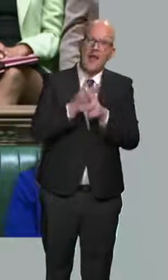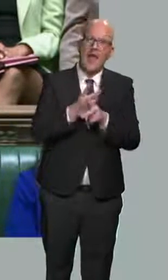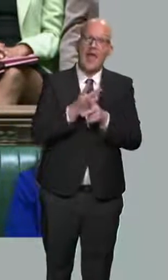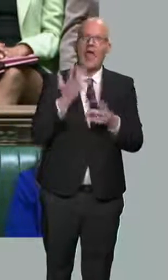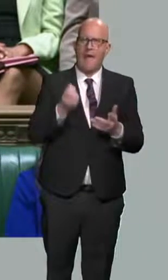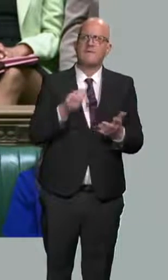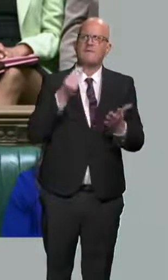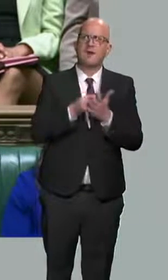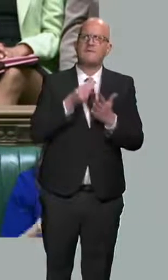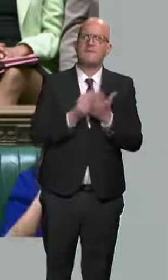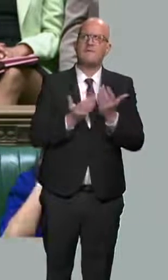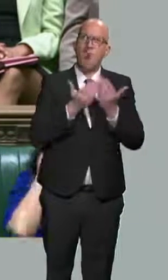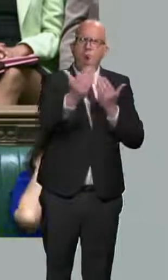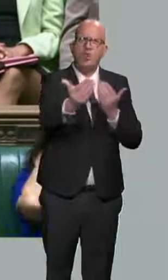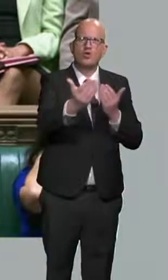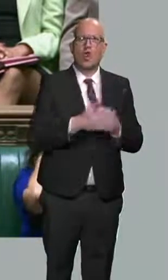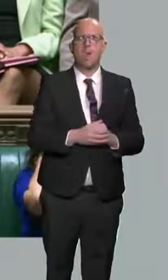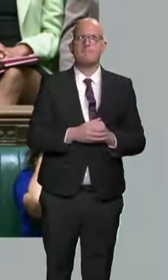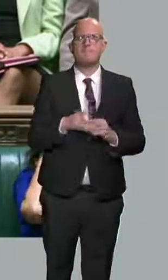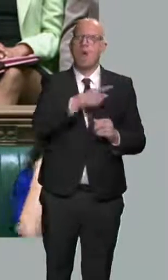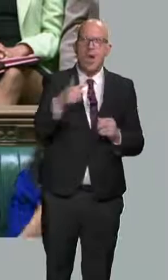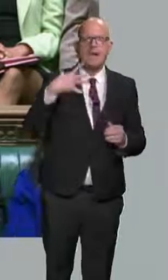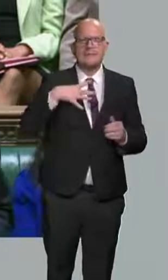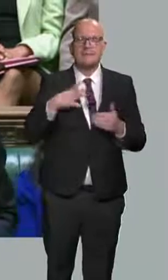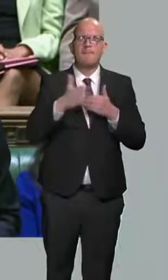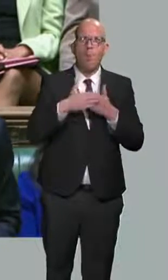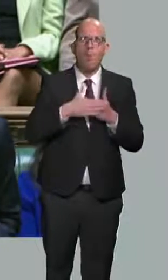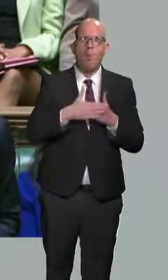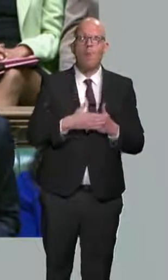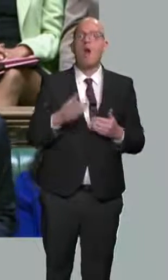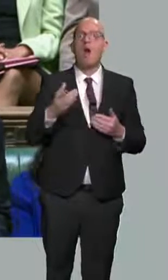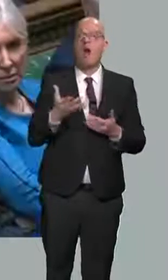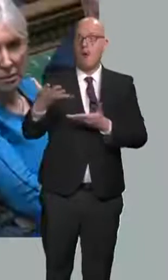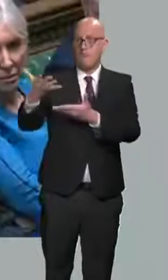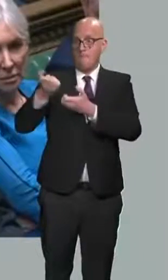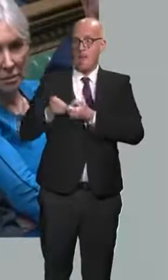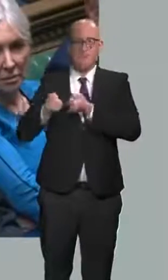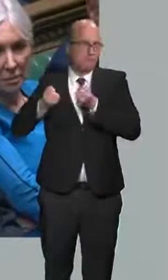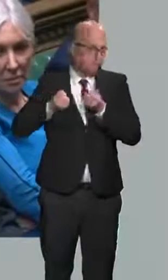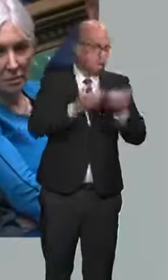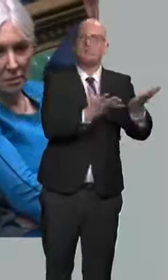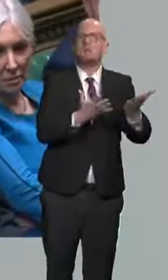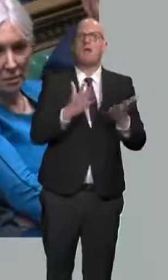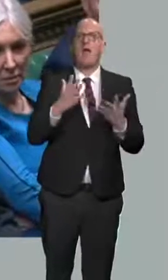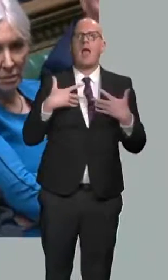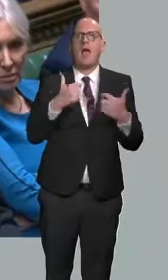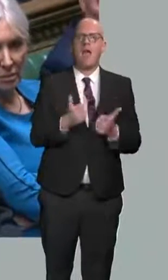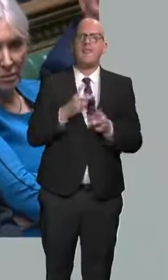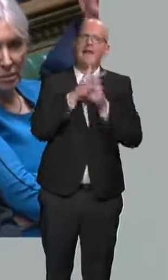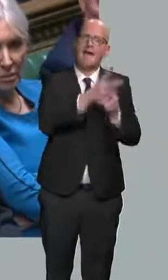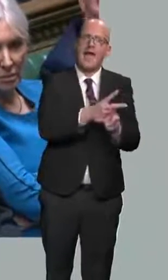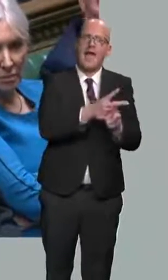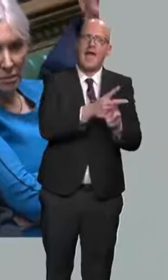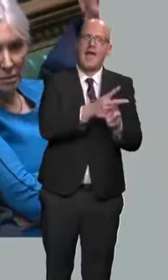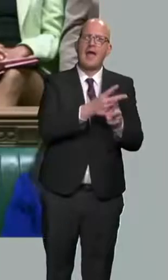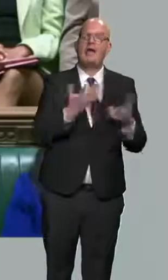as demand grows, with every penny going straight to health and care. If it goes, then so